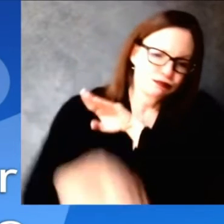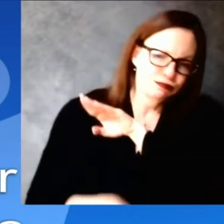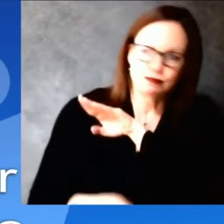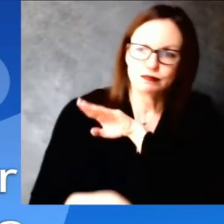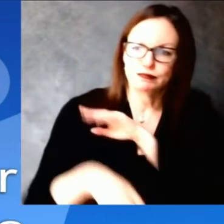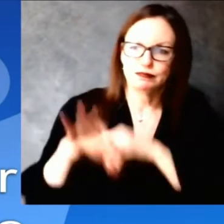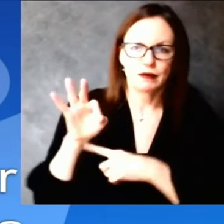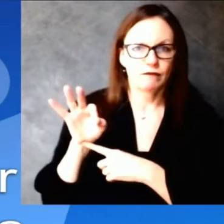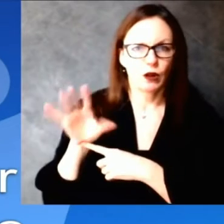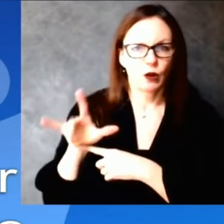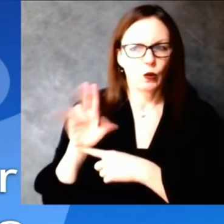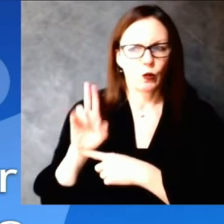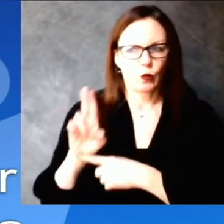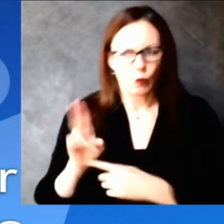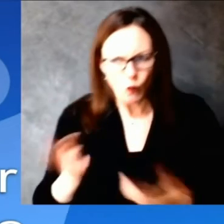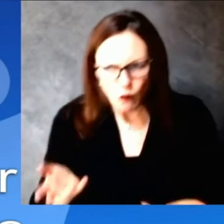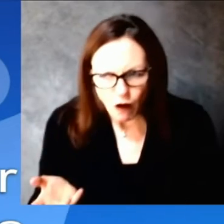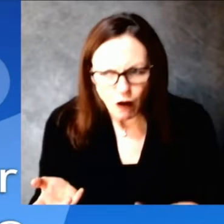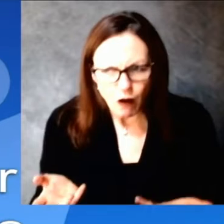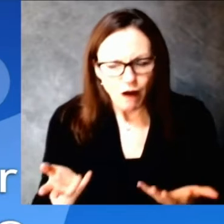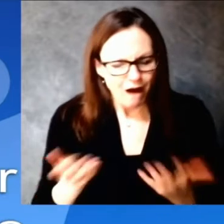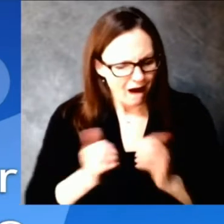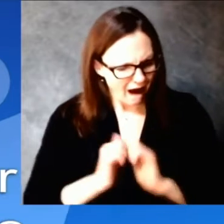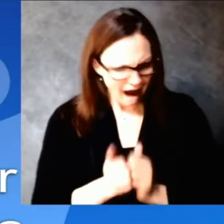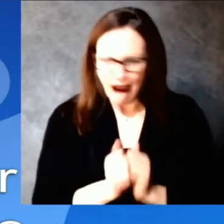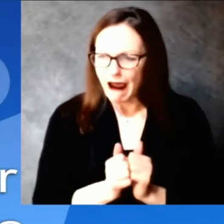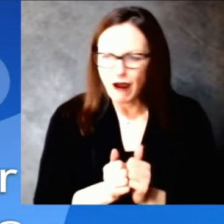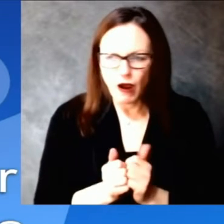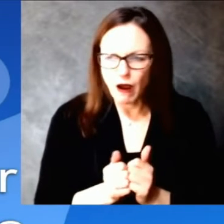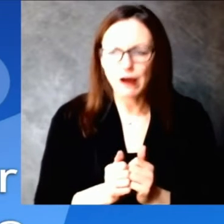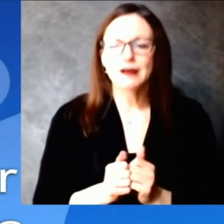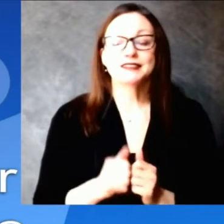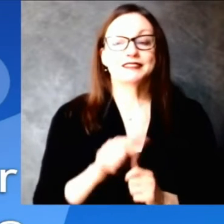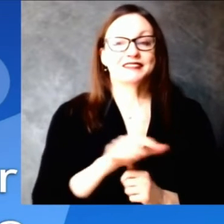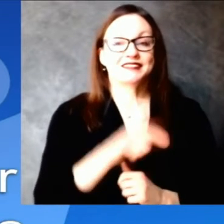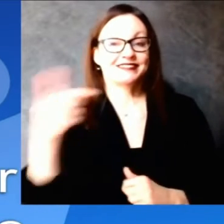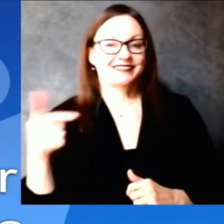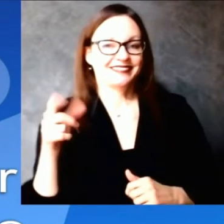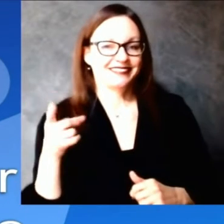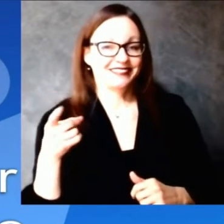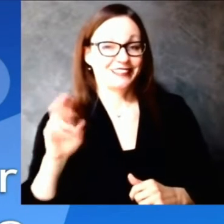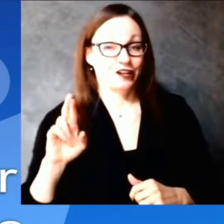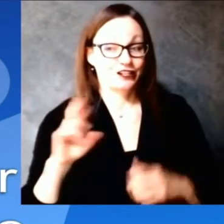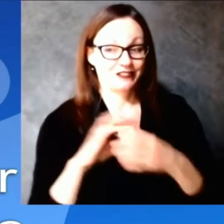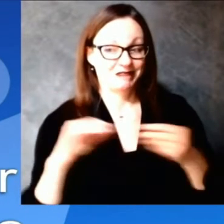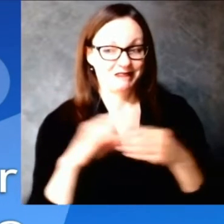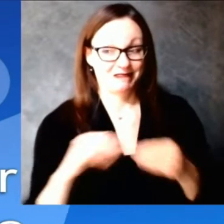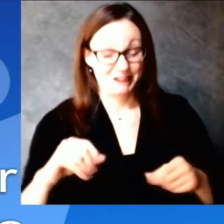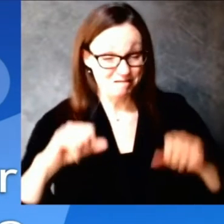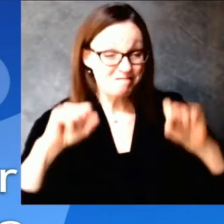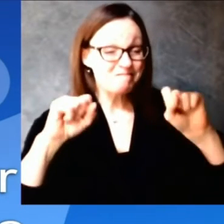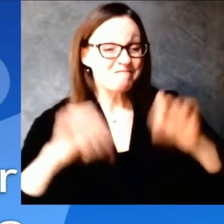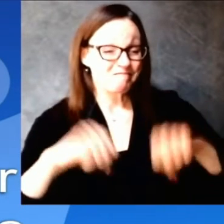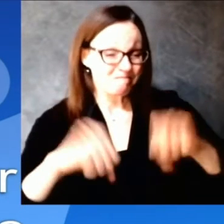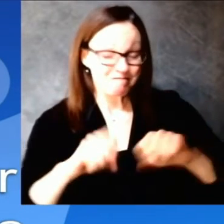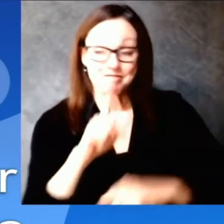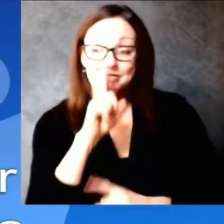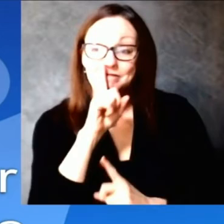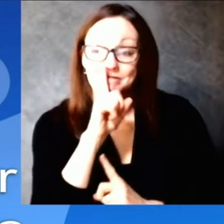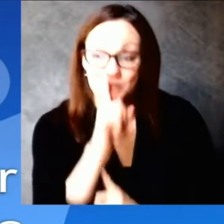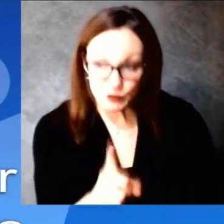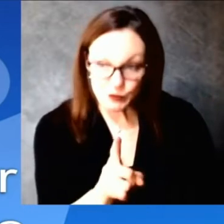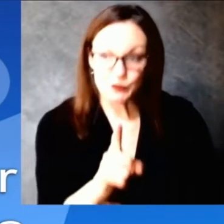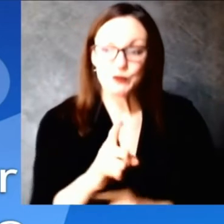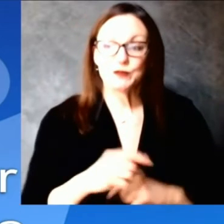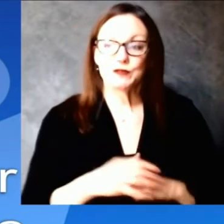these things that we've been putting in place of late really contribute to the reduction in the influenza circulation that we've